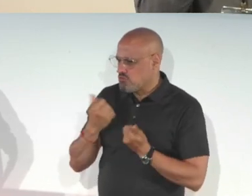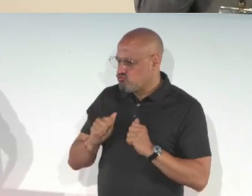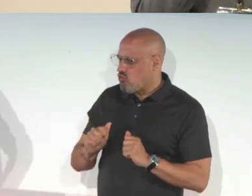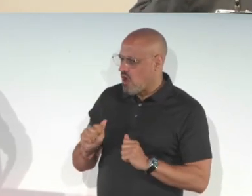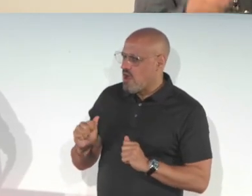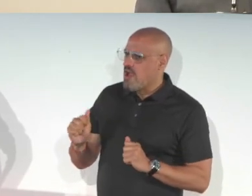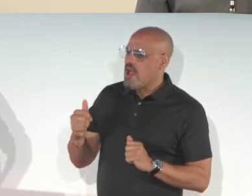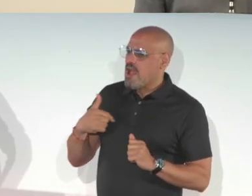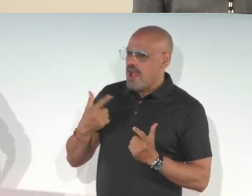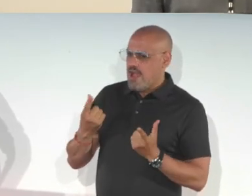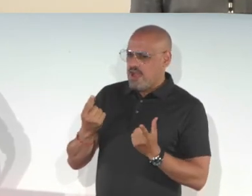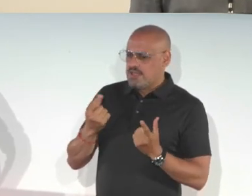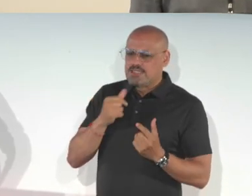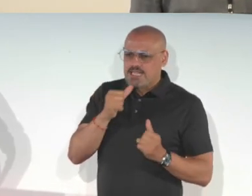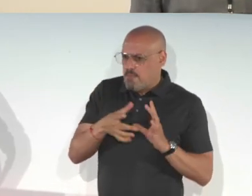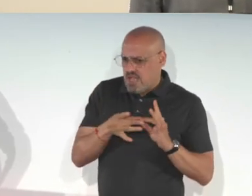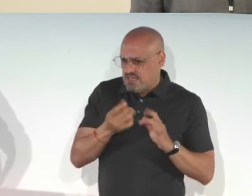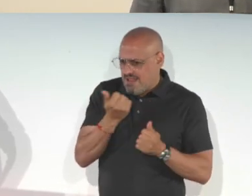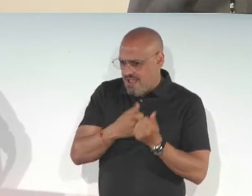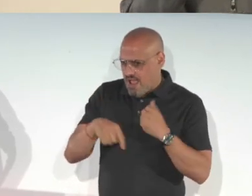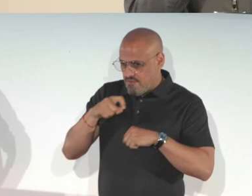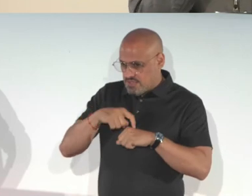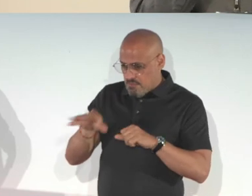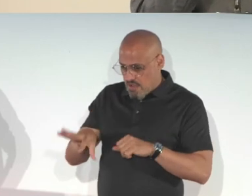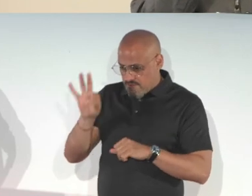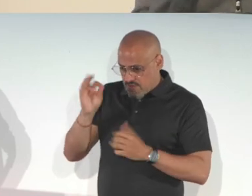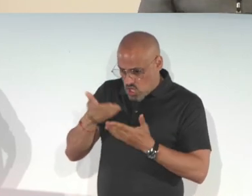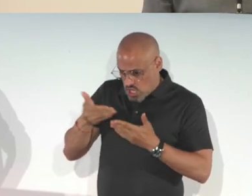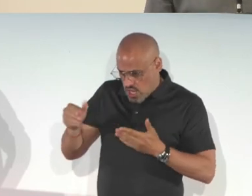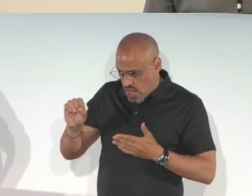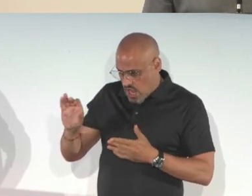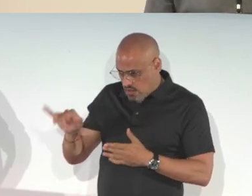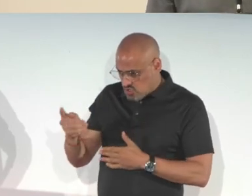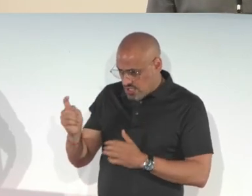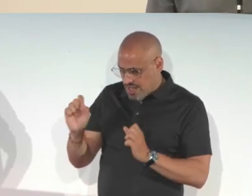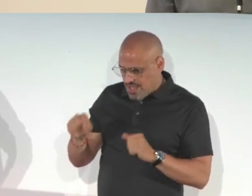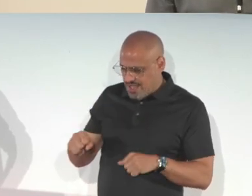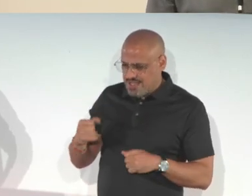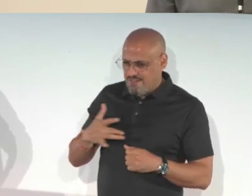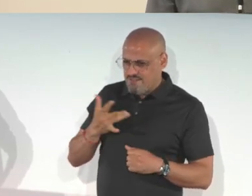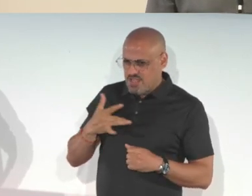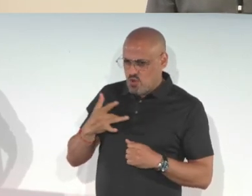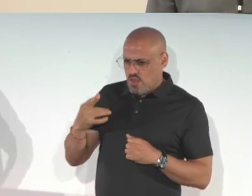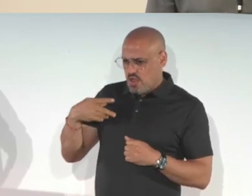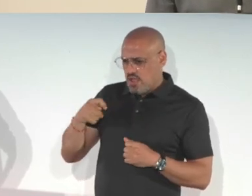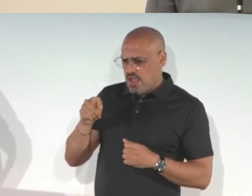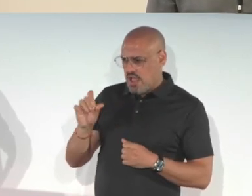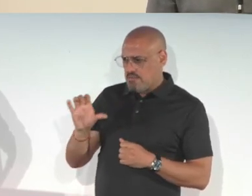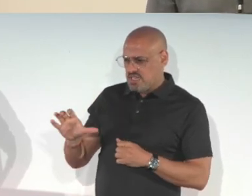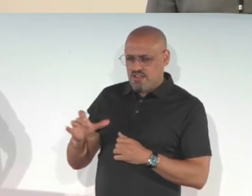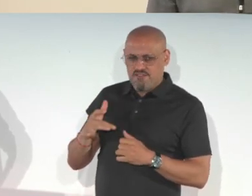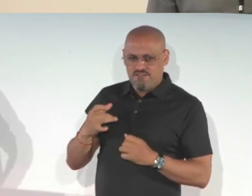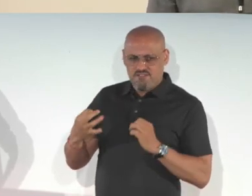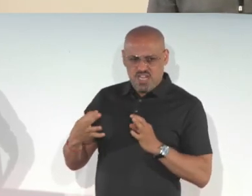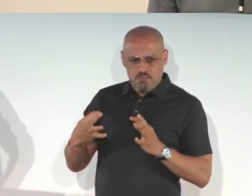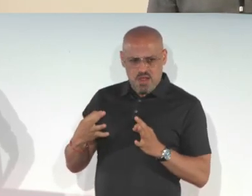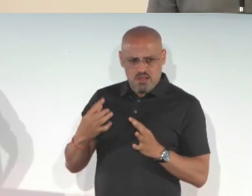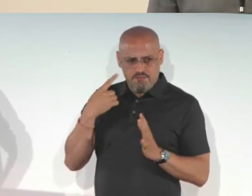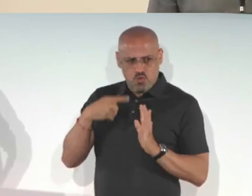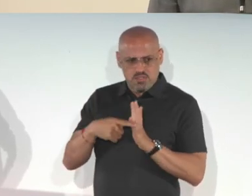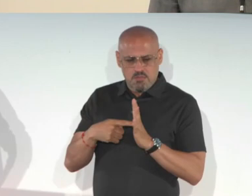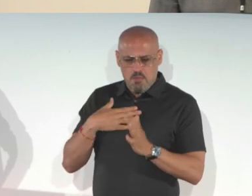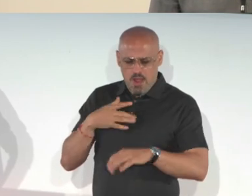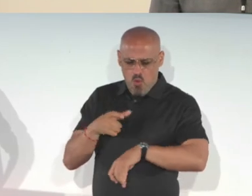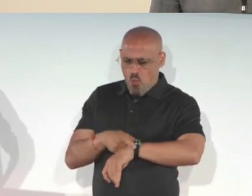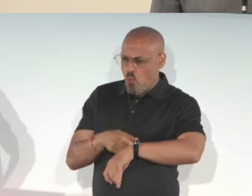we already seen it. We already seen it even on that explore mode that we will try and we I did not mention it but every time that I found